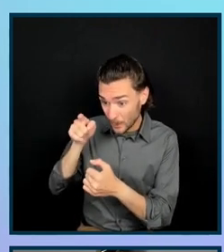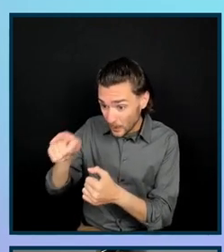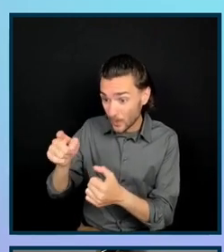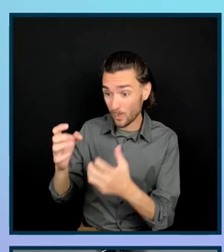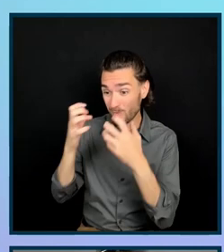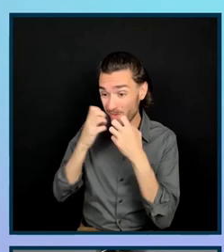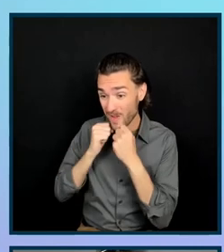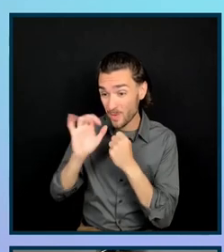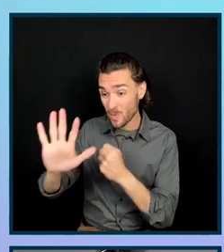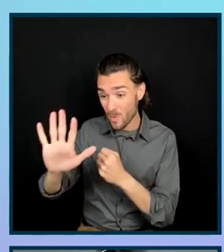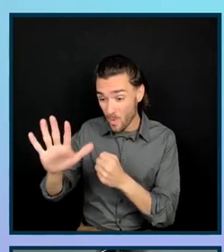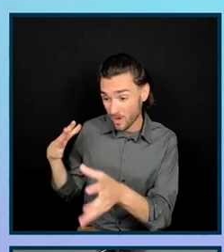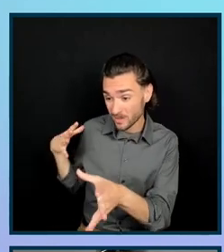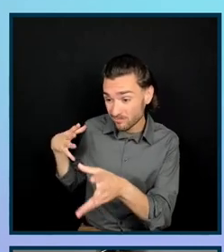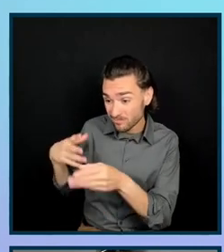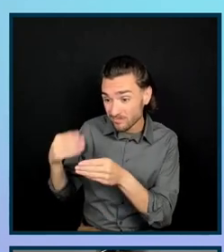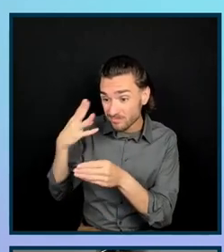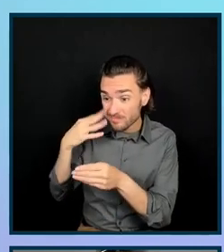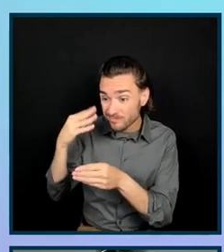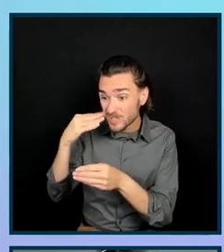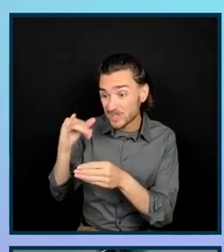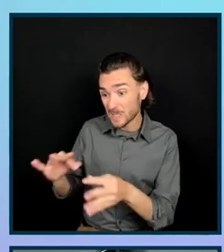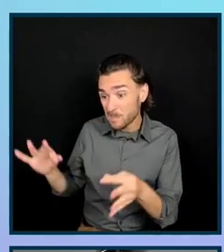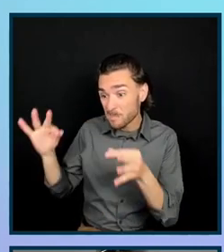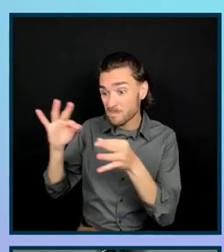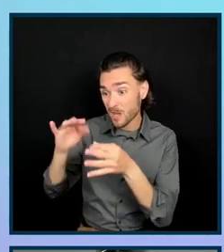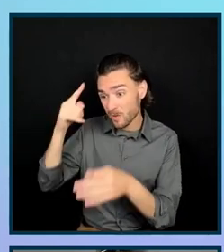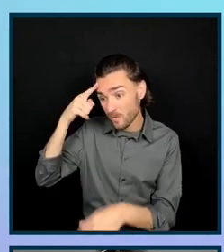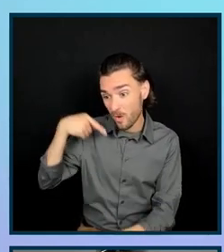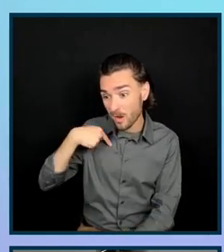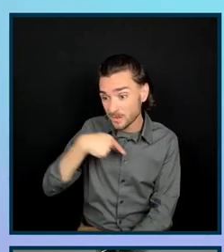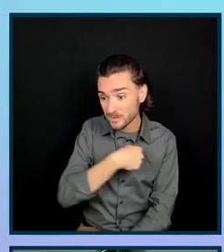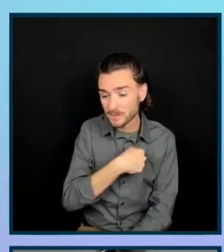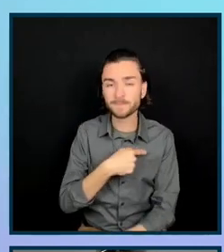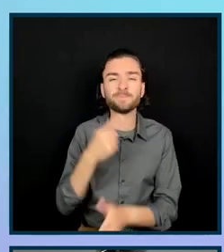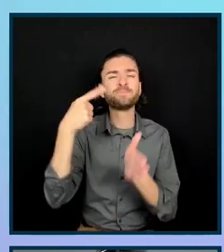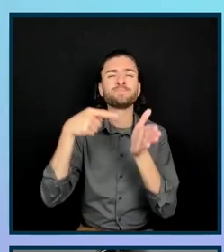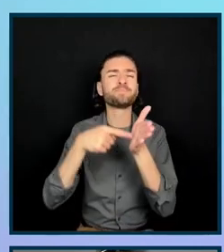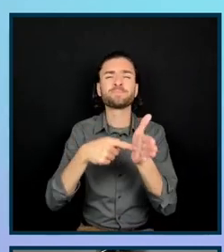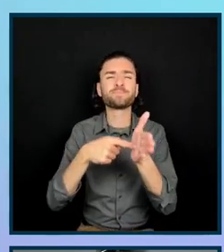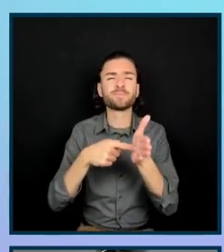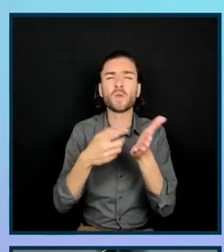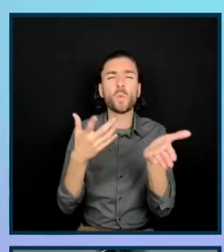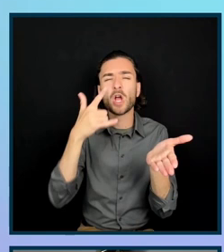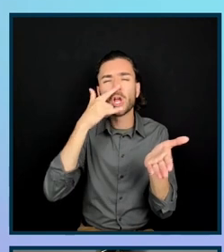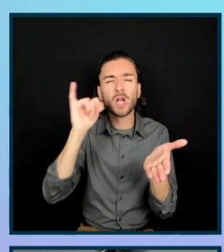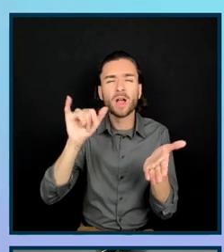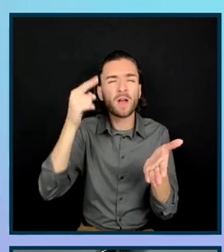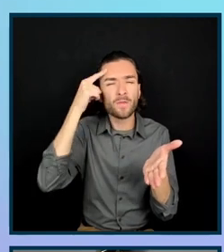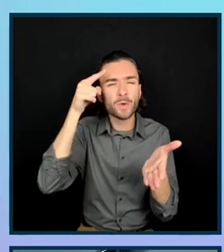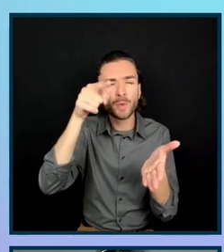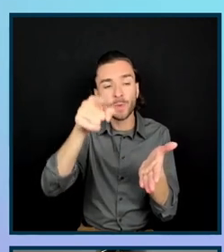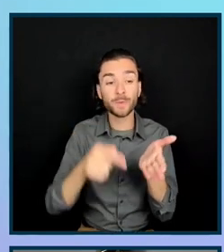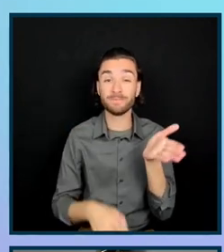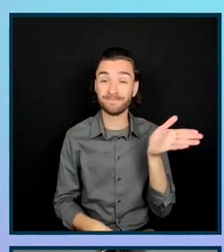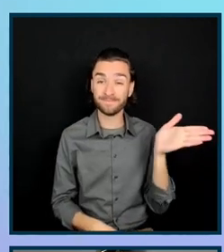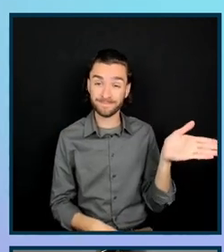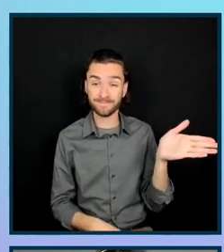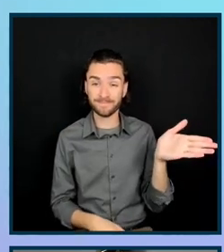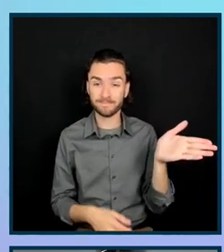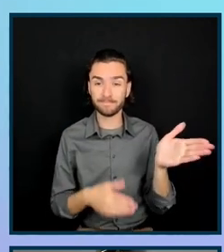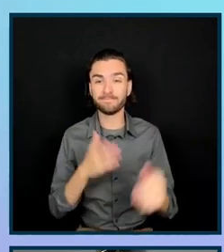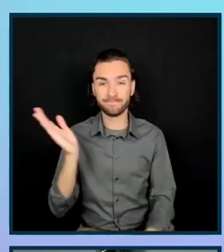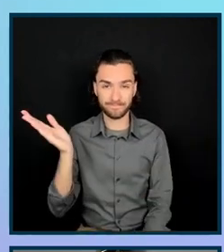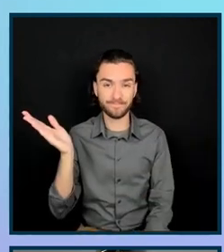they matter to us. So an example of what this paragraph could look like is actually displayed on the screen here